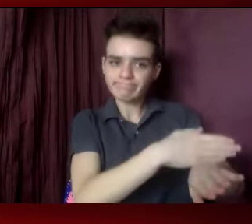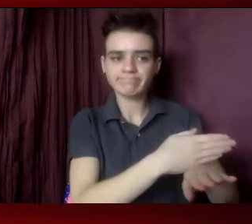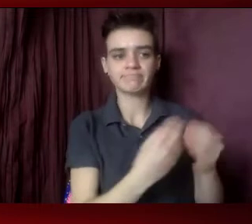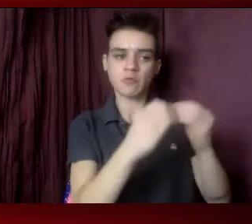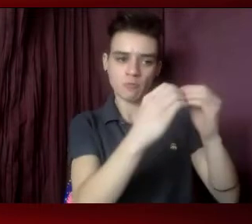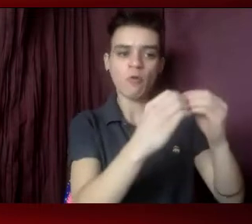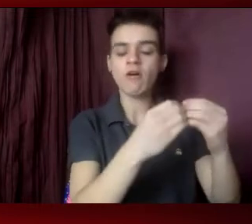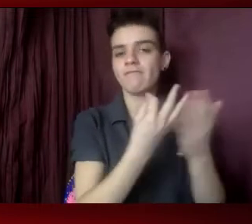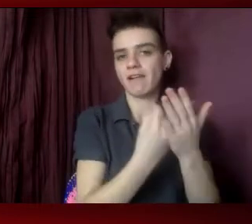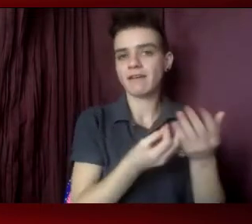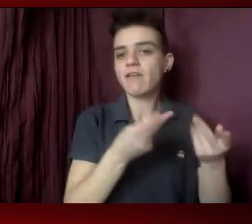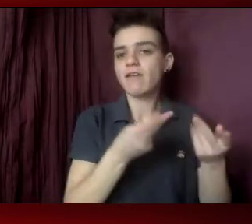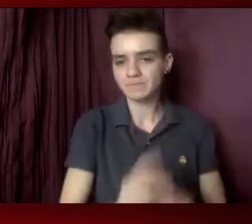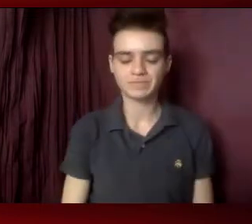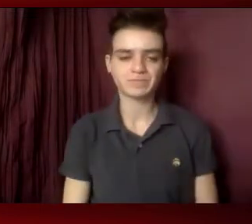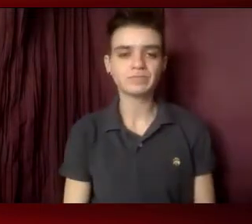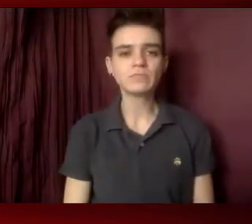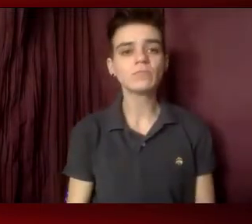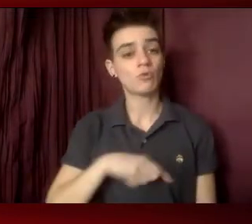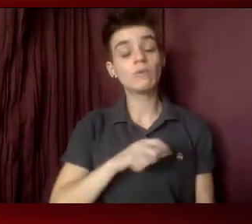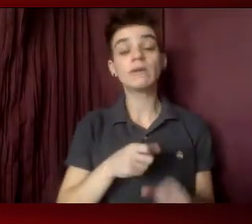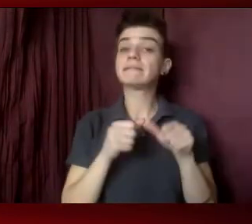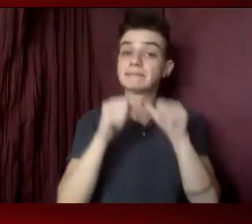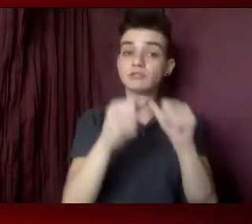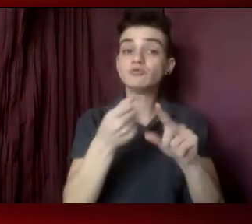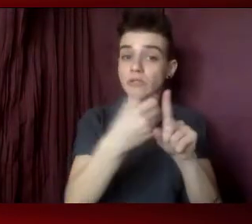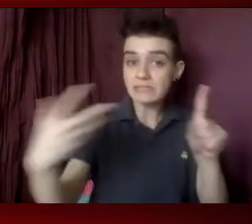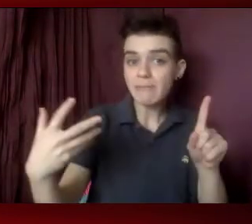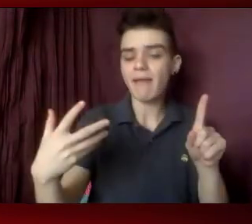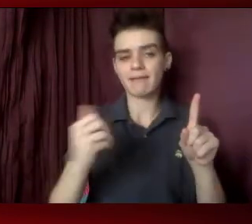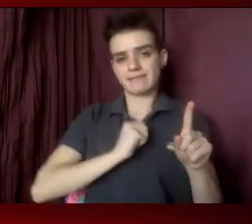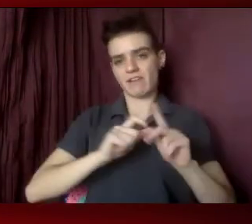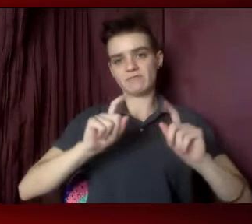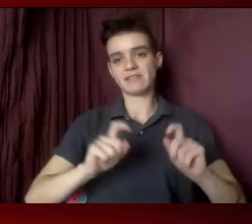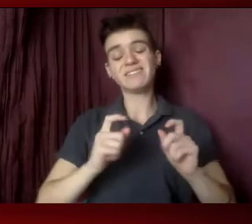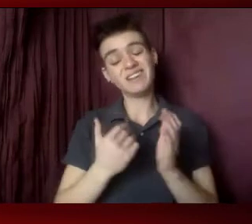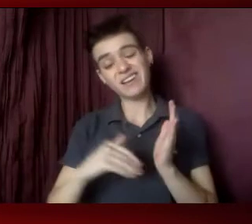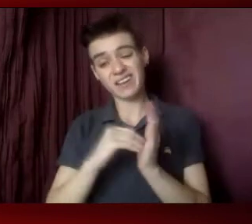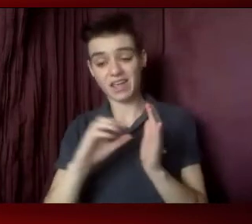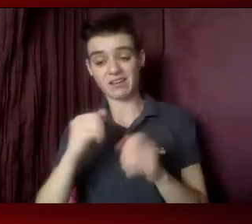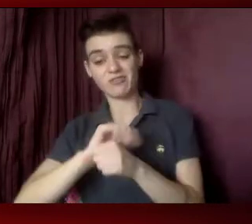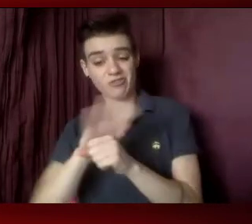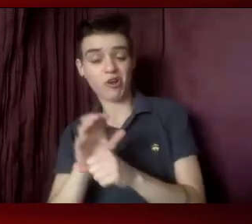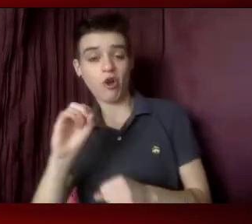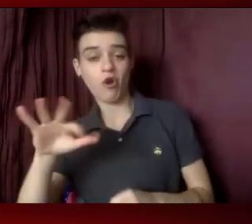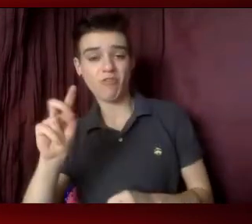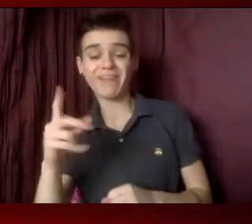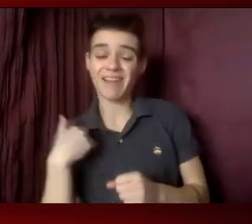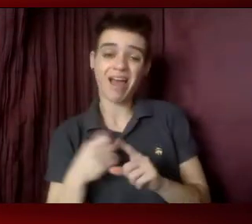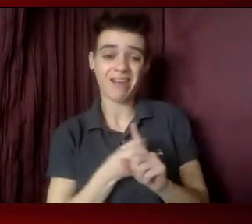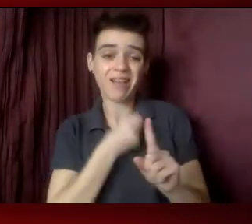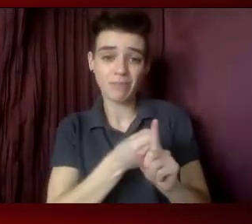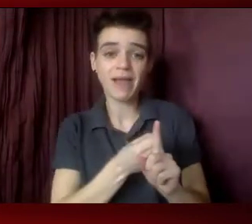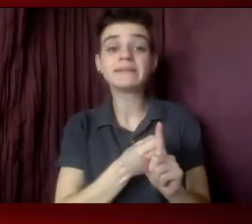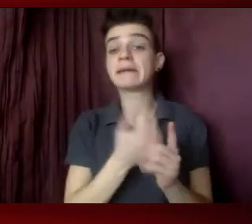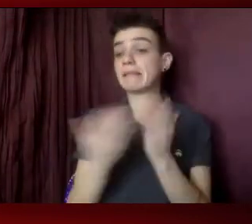opportunities. We will continue to work on expanding self testing efforts. Again, COVID had an impact. And sometimes things are things that came out of